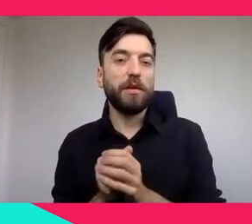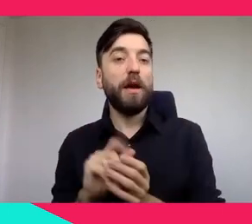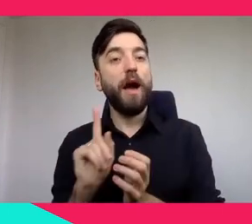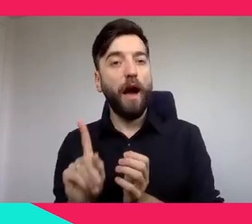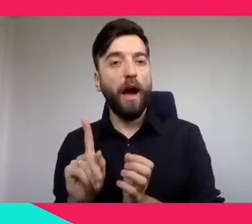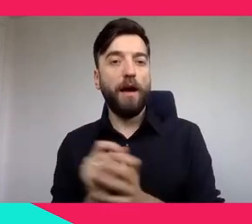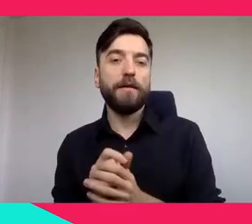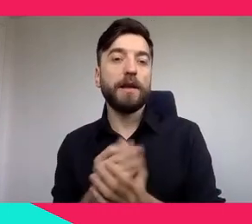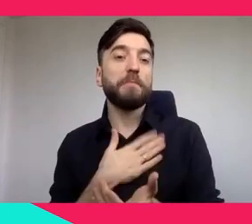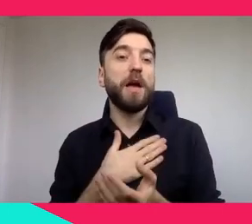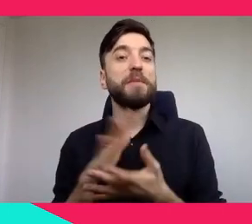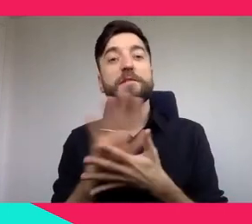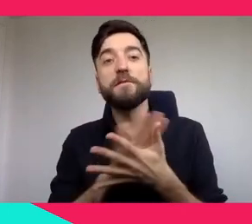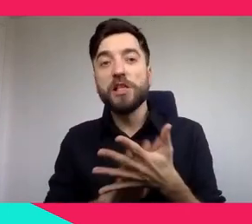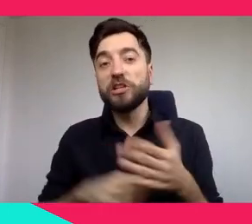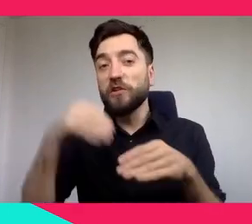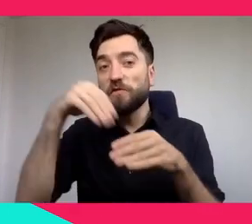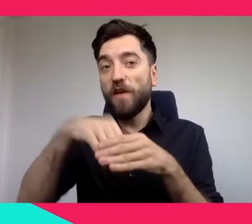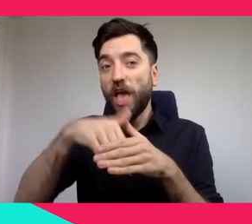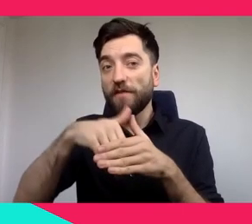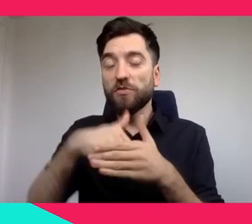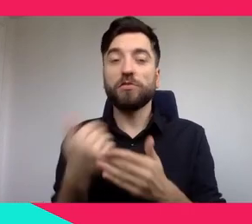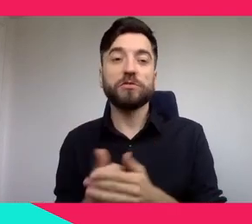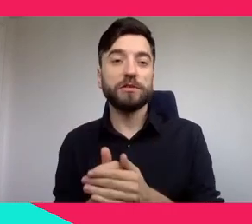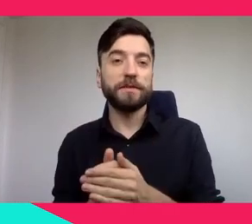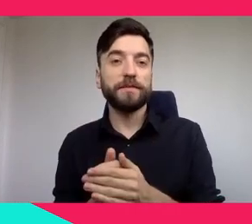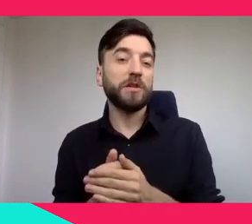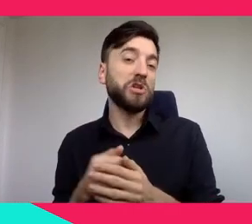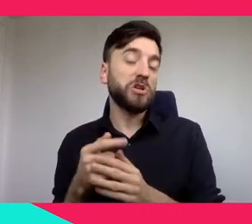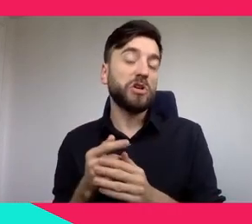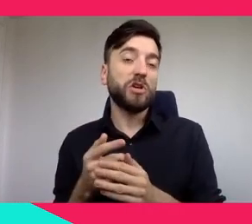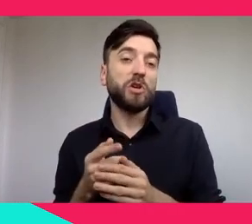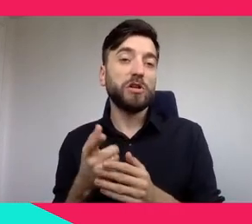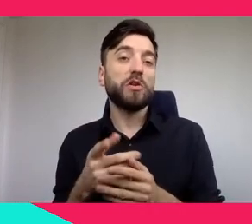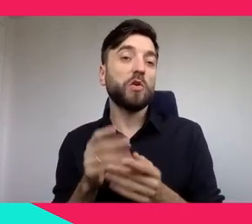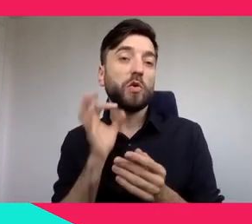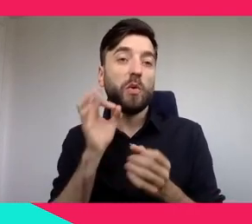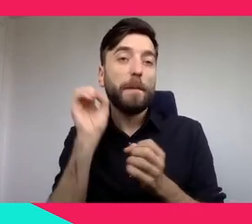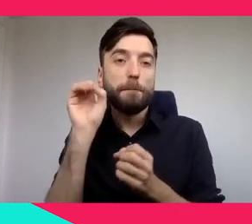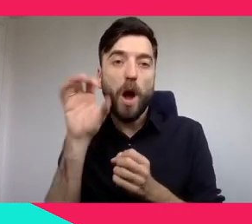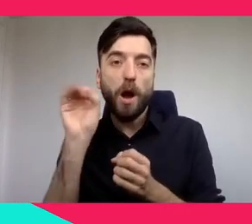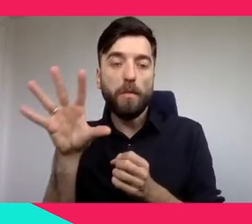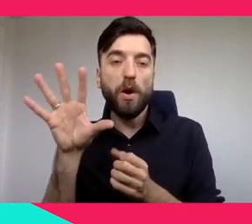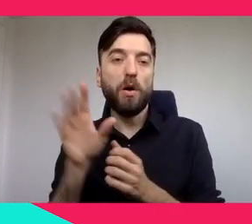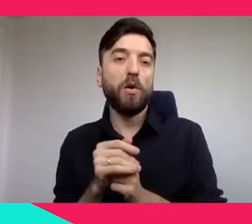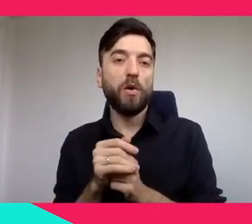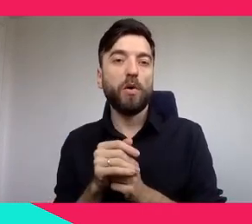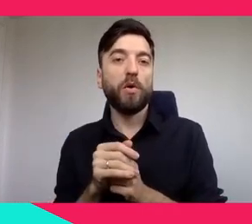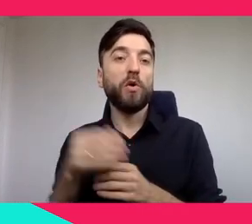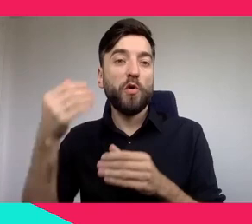of a digital installation, especially an immersive experience, is also a very interesting way to generate income.